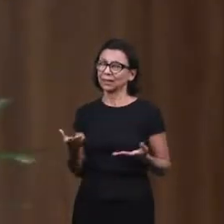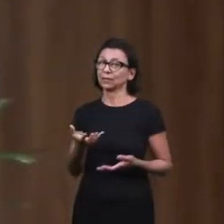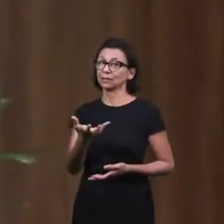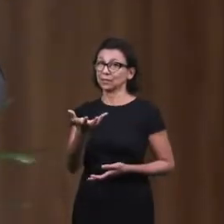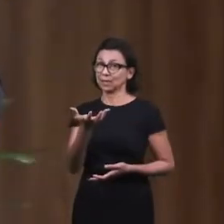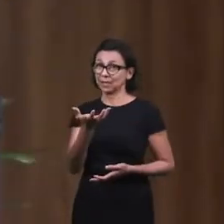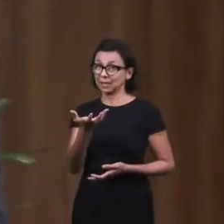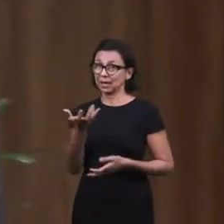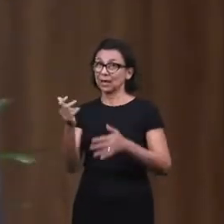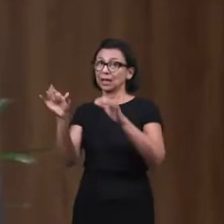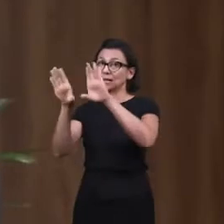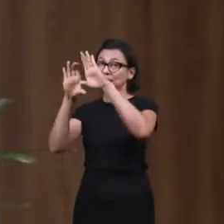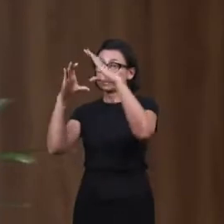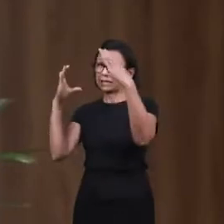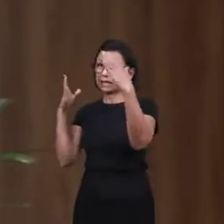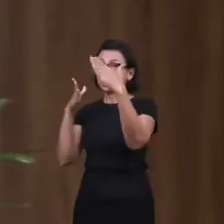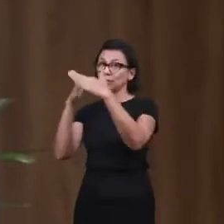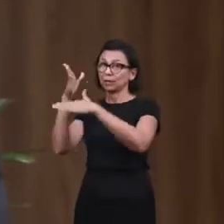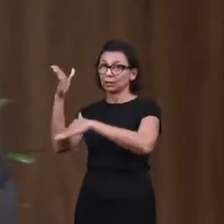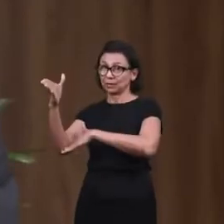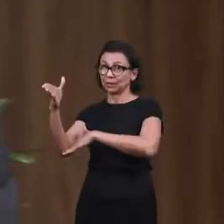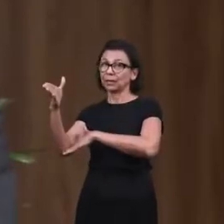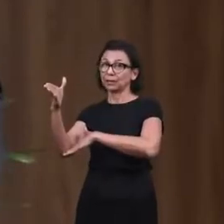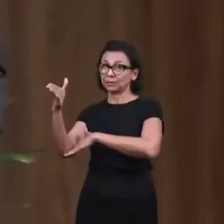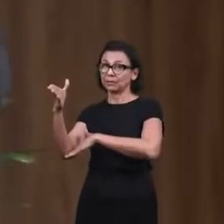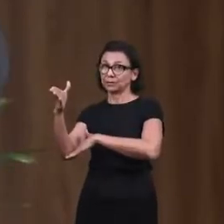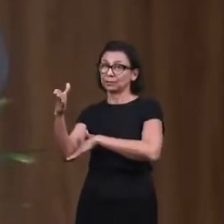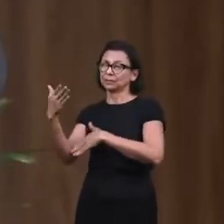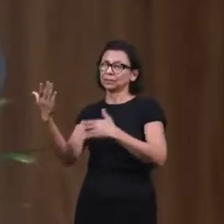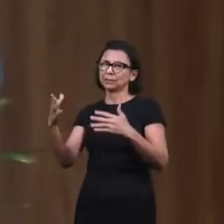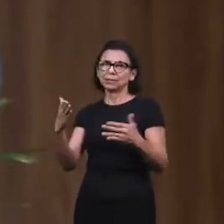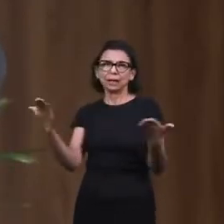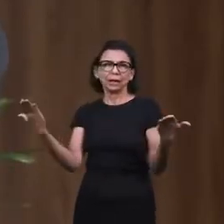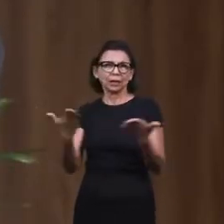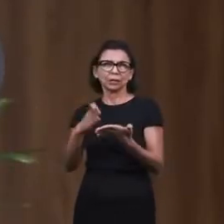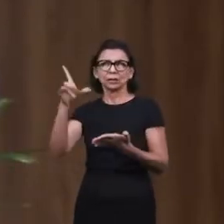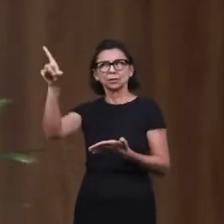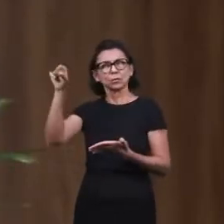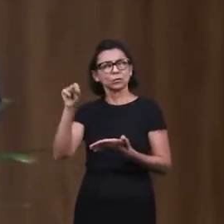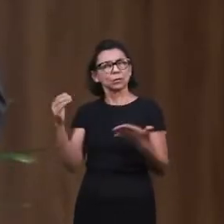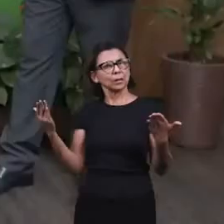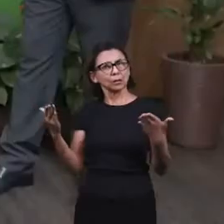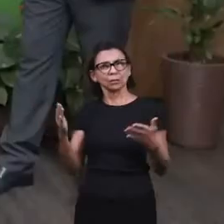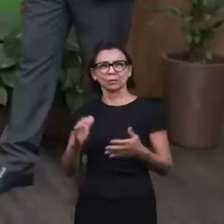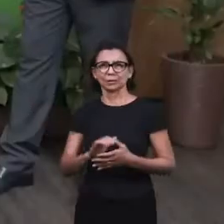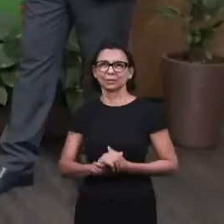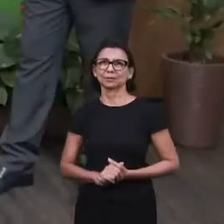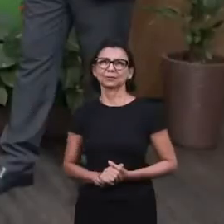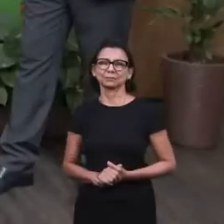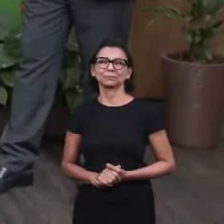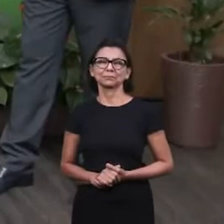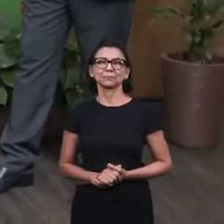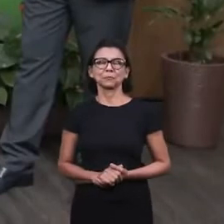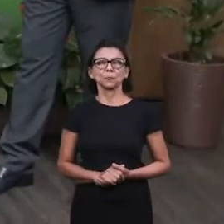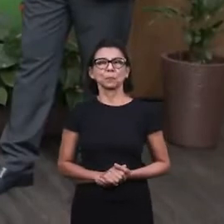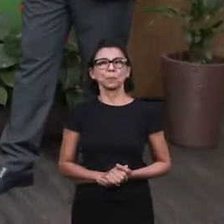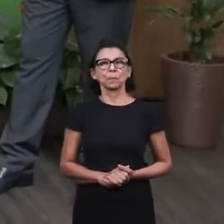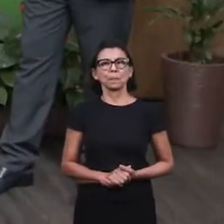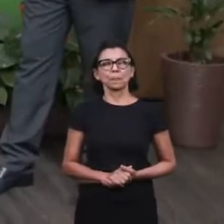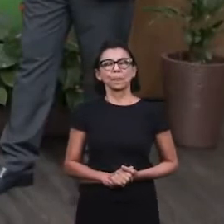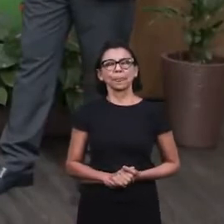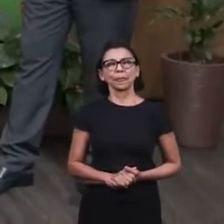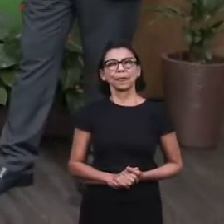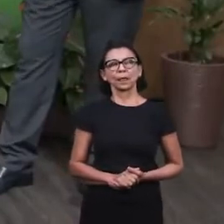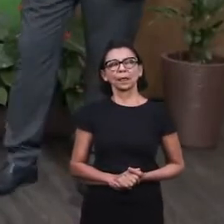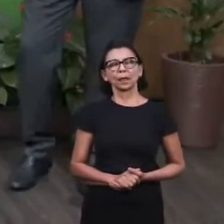made the choice to go to eternity, you can make that decision now. So that